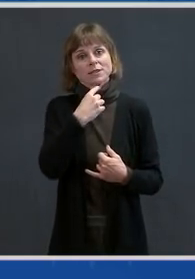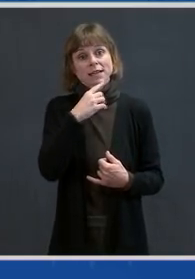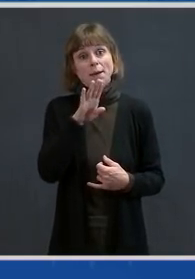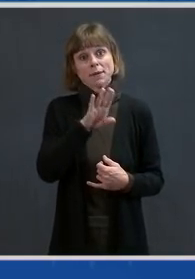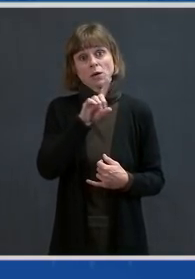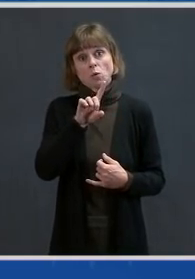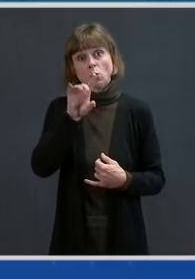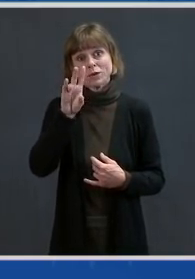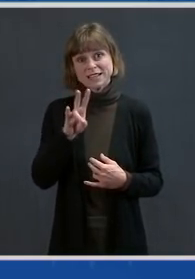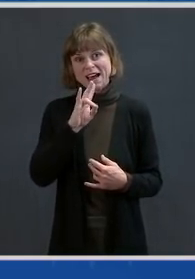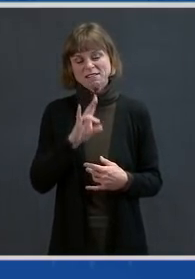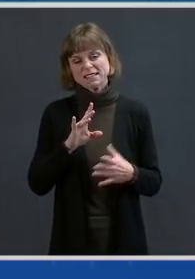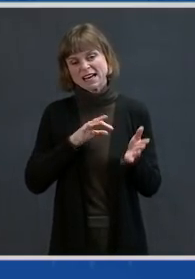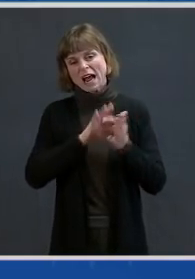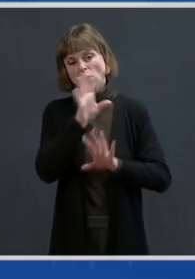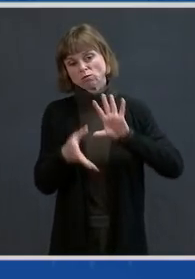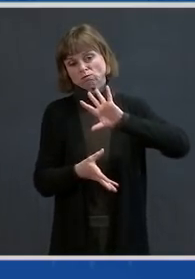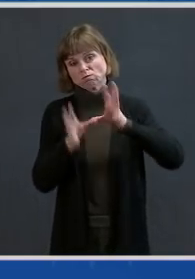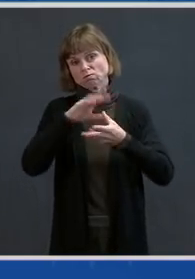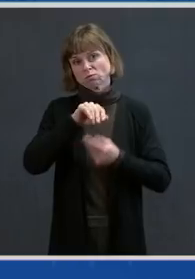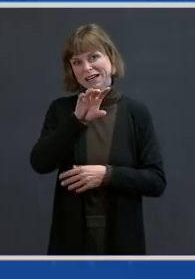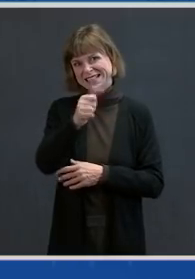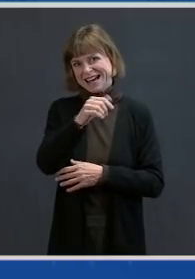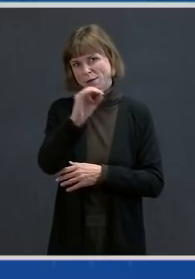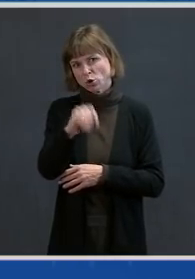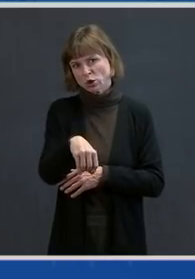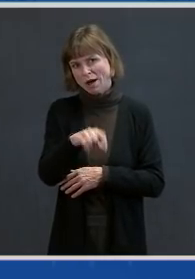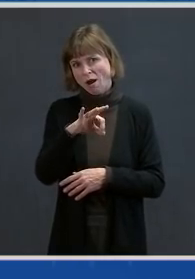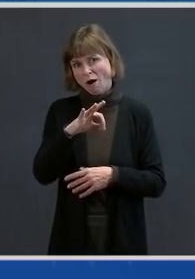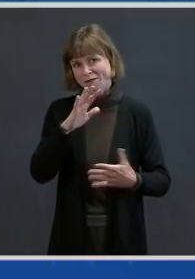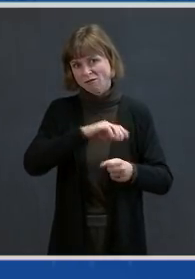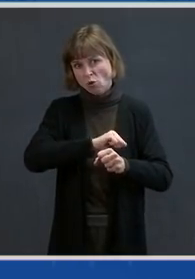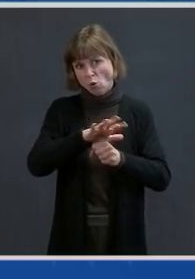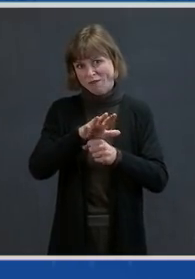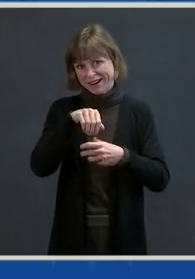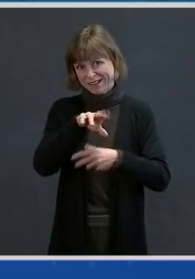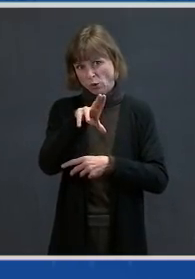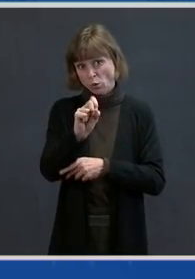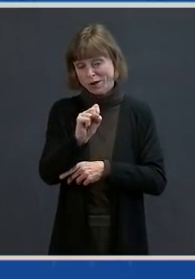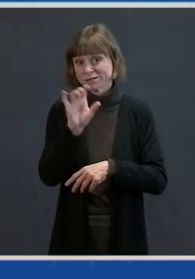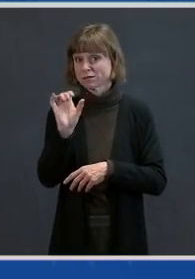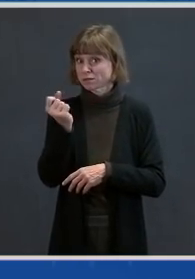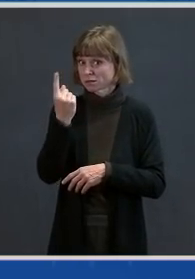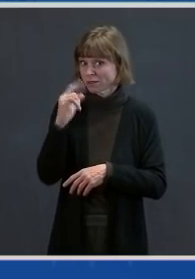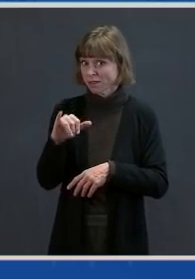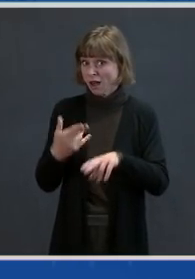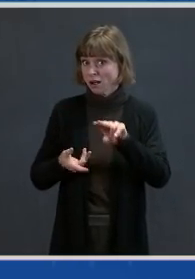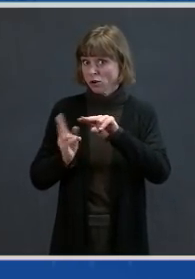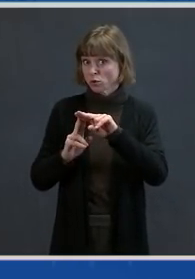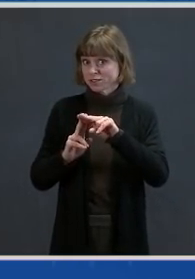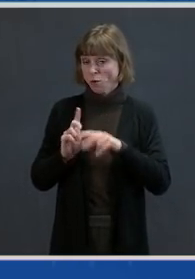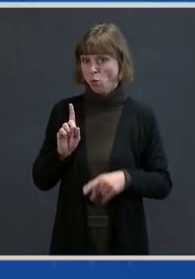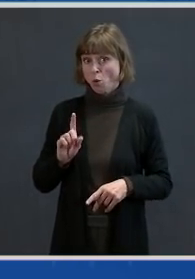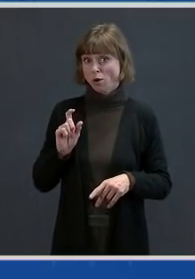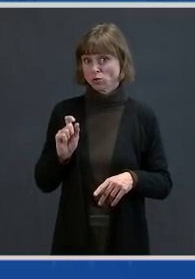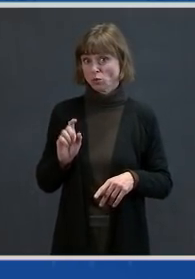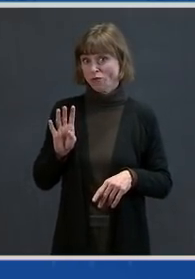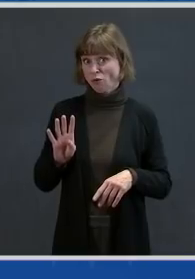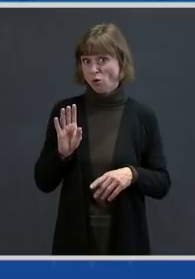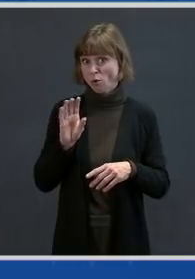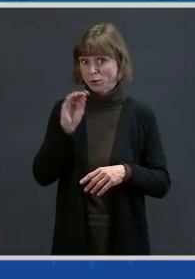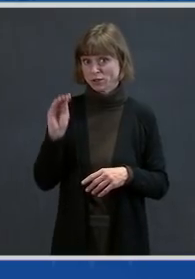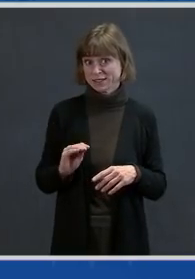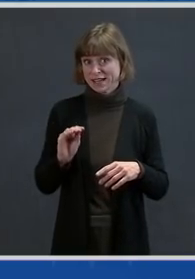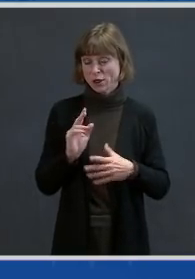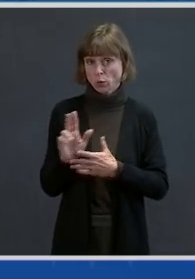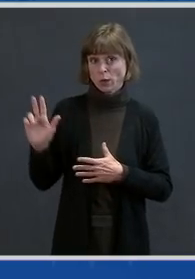accounts for approximately 10 percent of cases in the United States, up from one to four percent a few weeks ago, and prevalence is